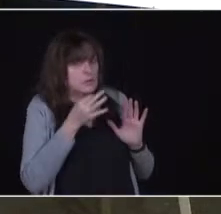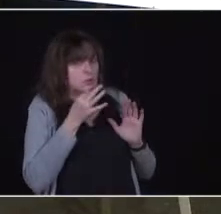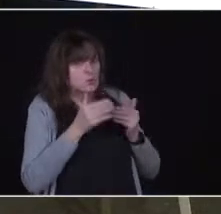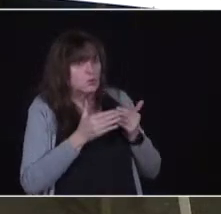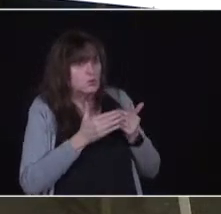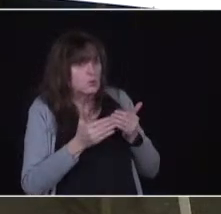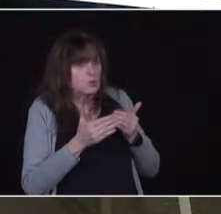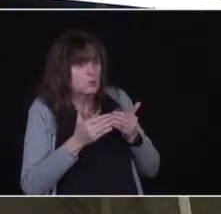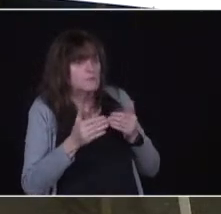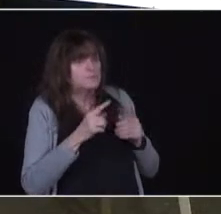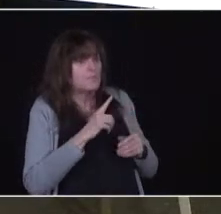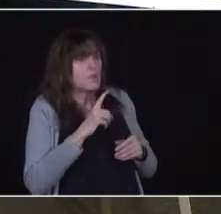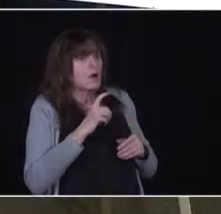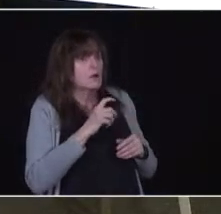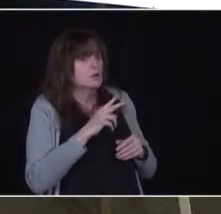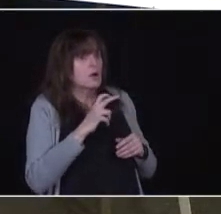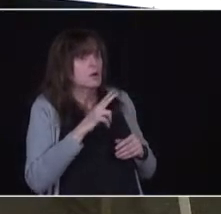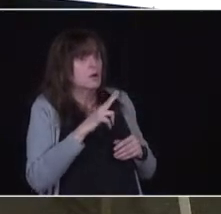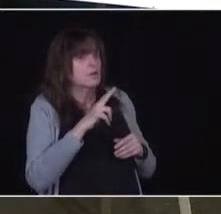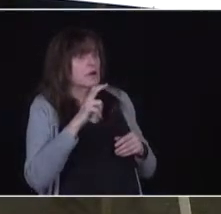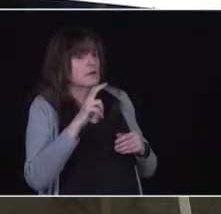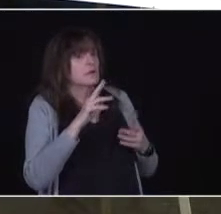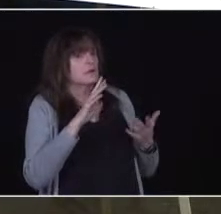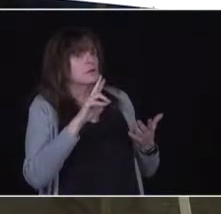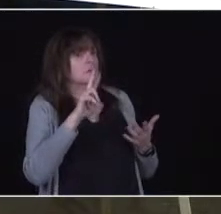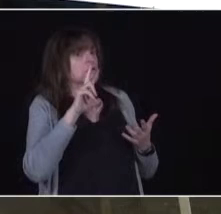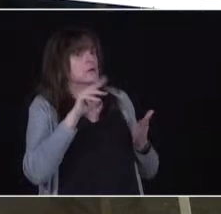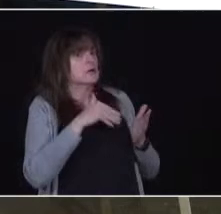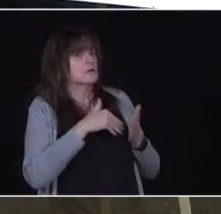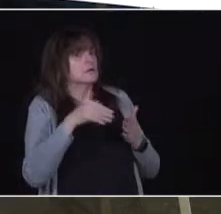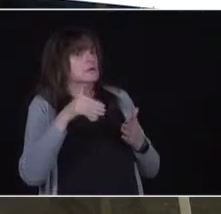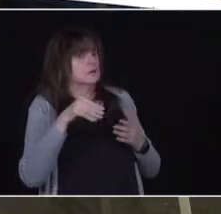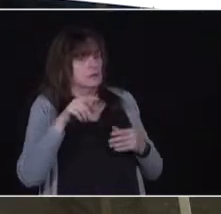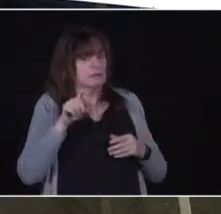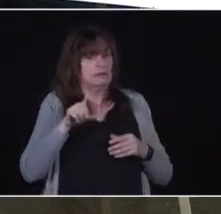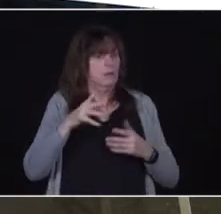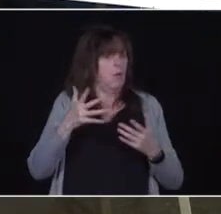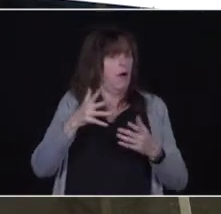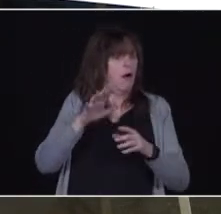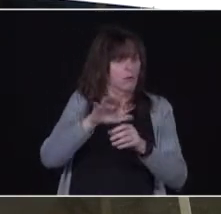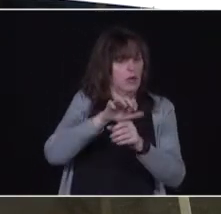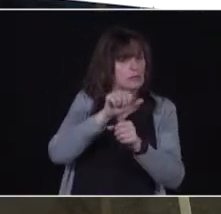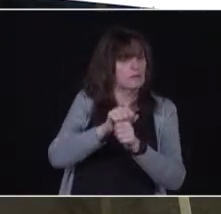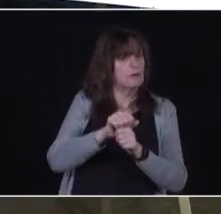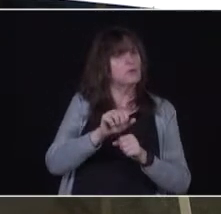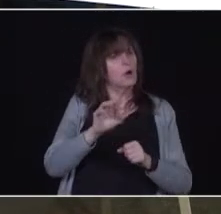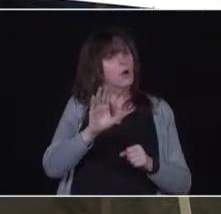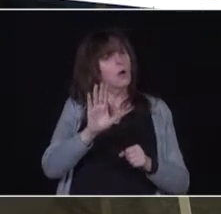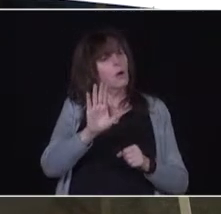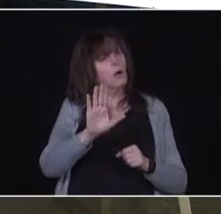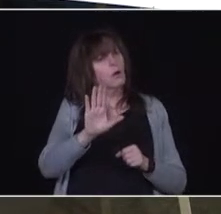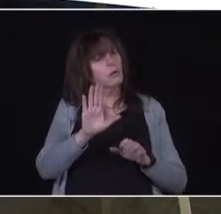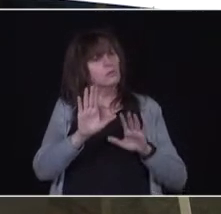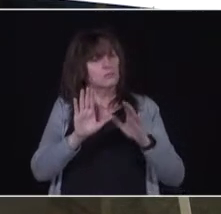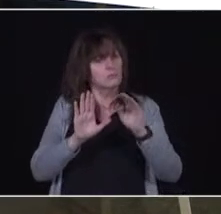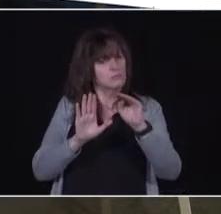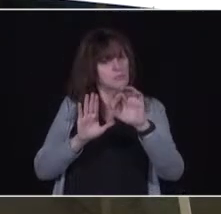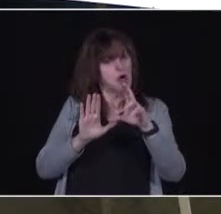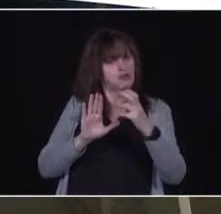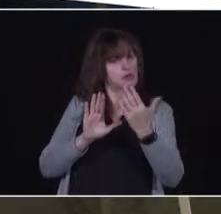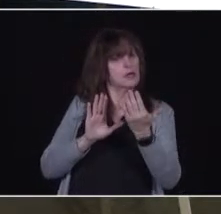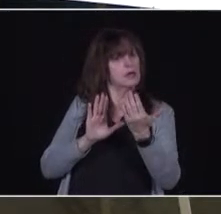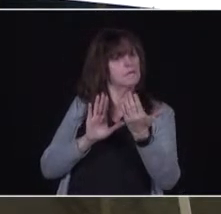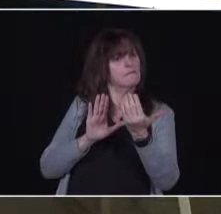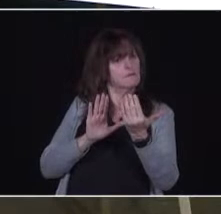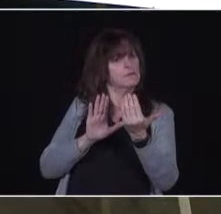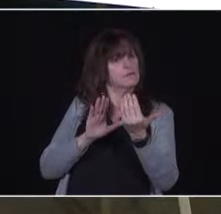that actually would need the vaccination reservation. So 15th March will work for us. I would have liked to have added earlier, quite